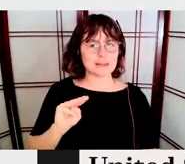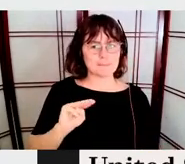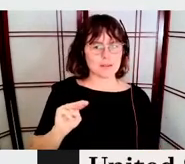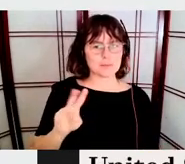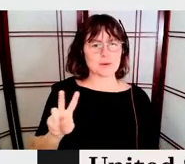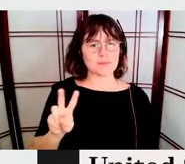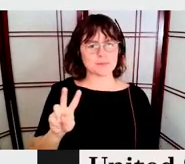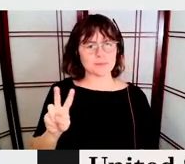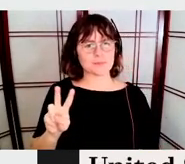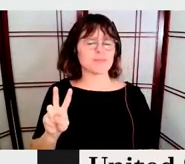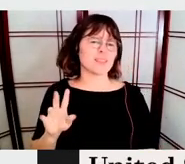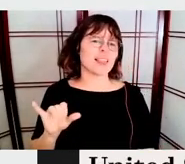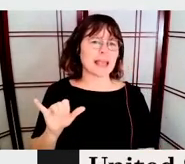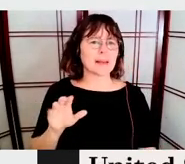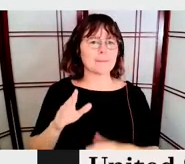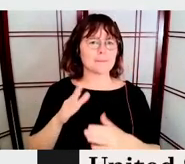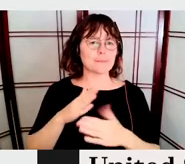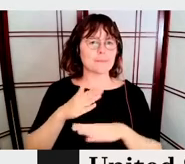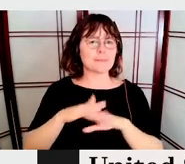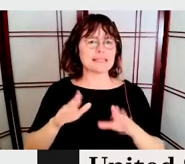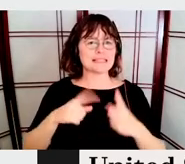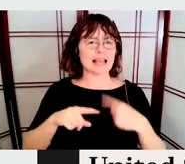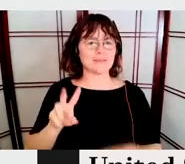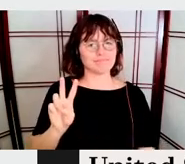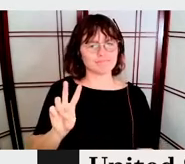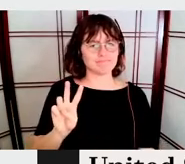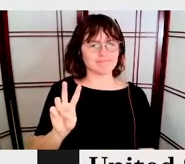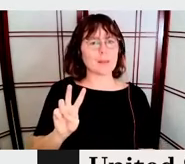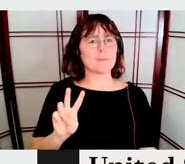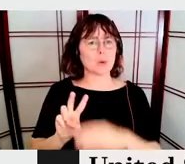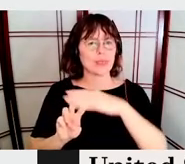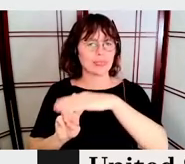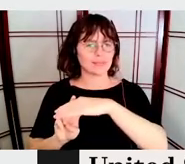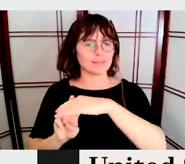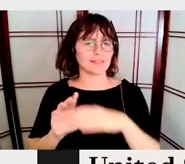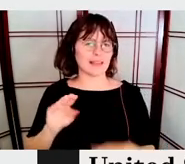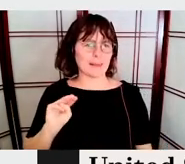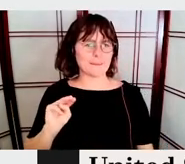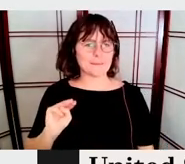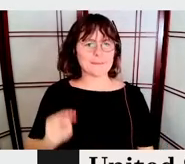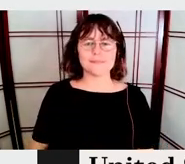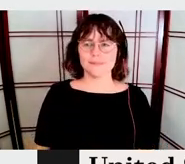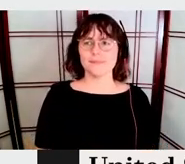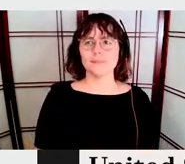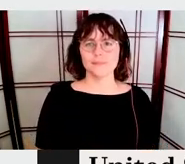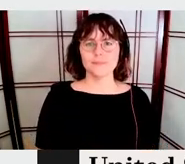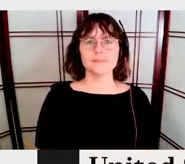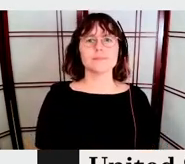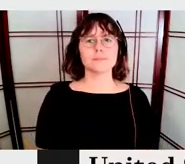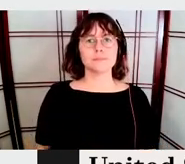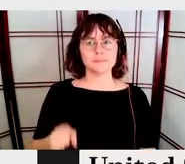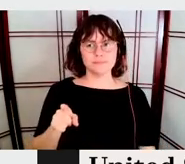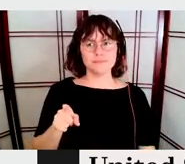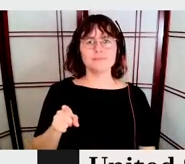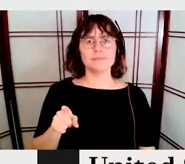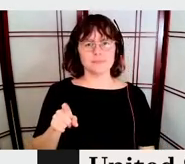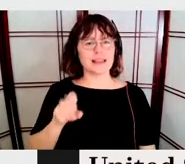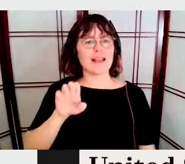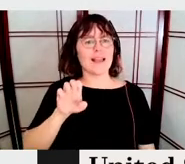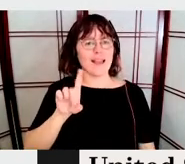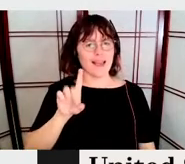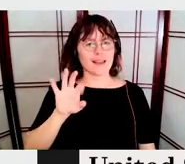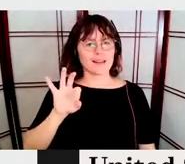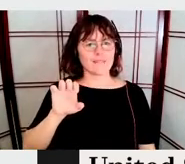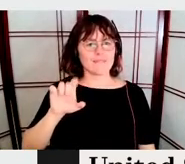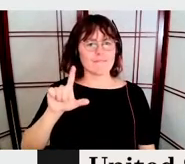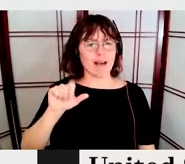And this is the, the, the poster that I was, uh, talking, uh, a bit before. This guy is, is, is Ed Fela. He's